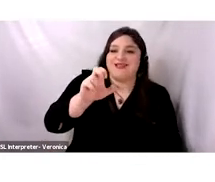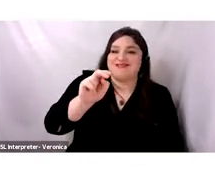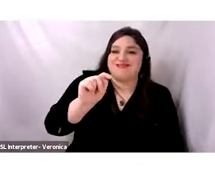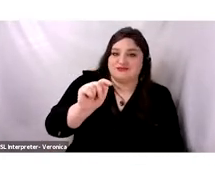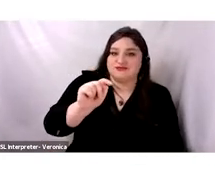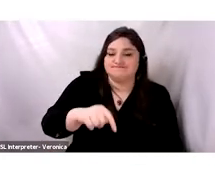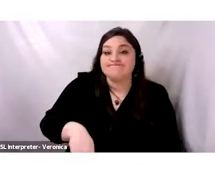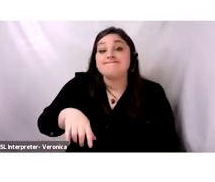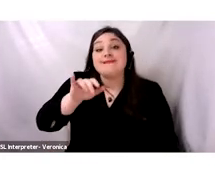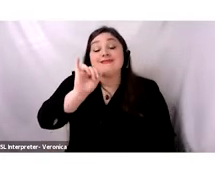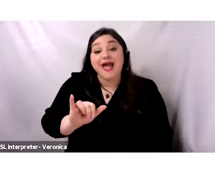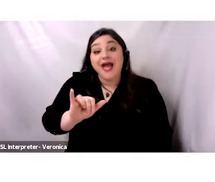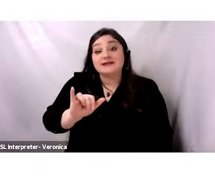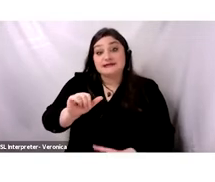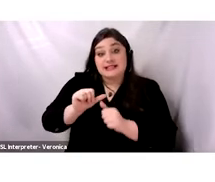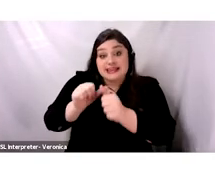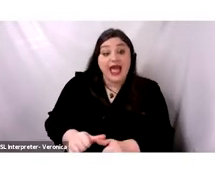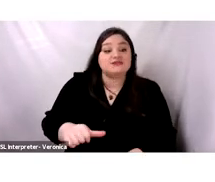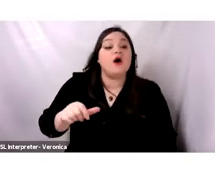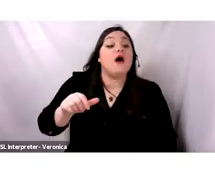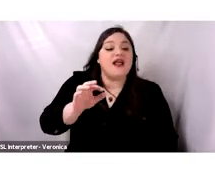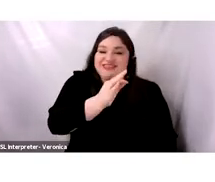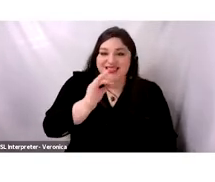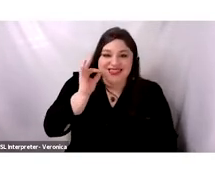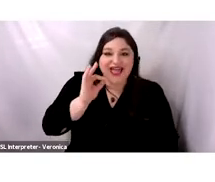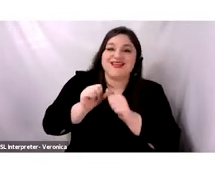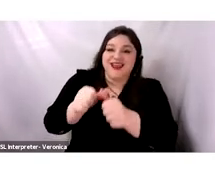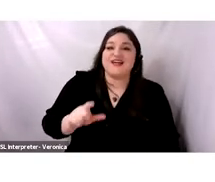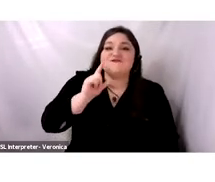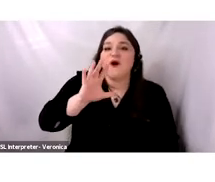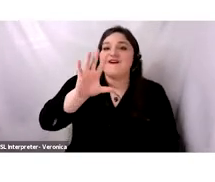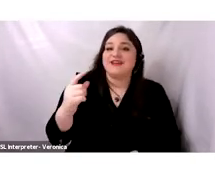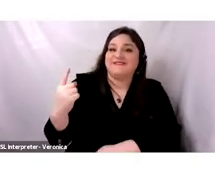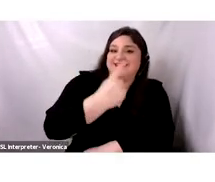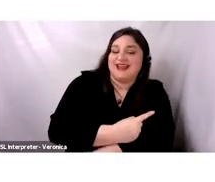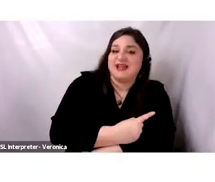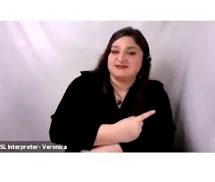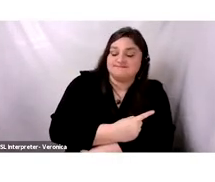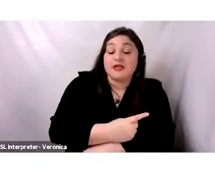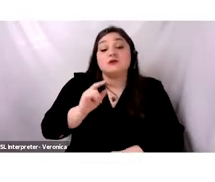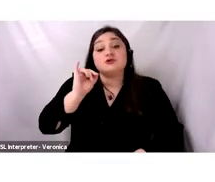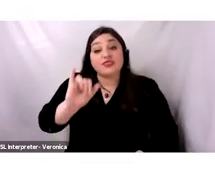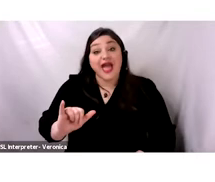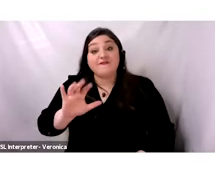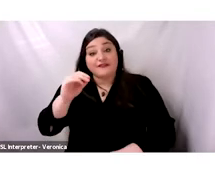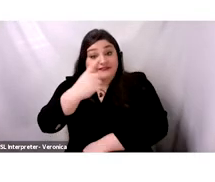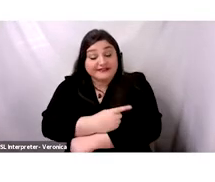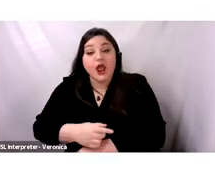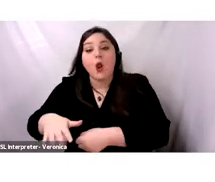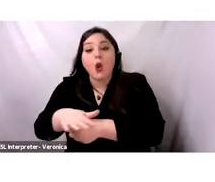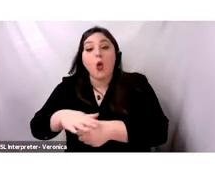Christian Lent, is 50 days. So for 50 days a year, the local Christians would only eat